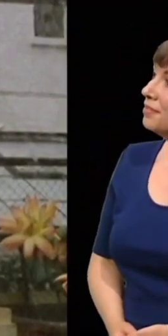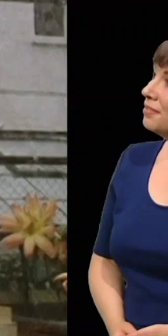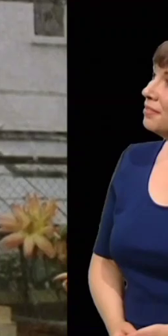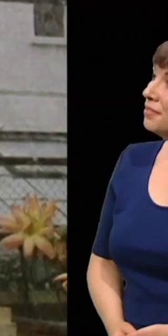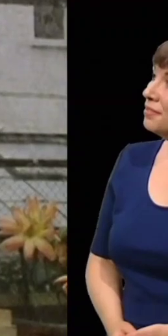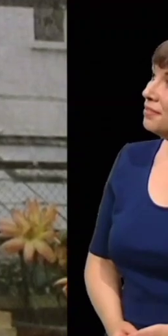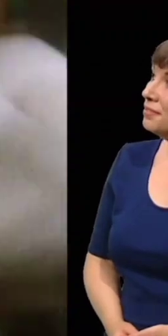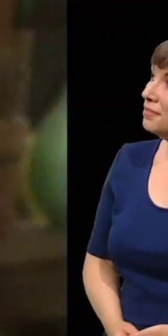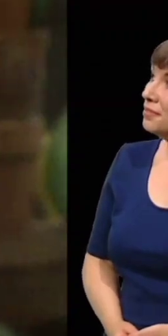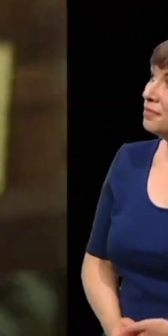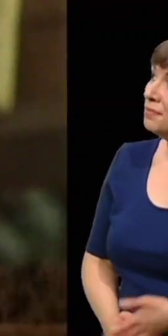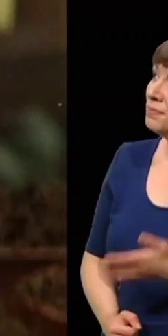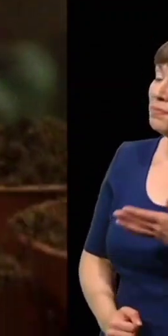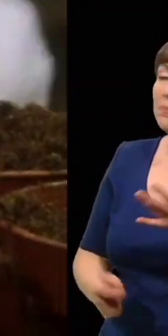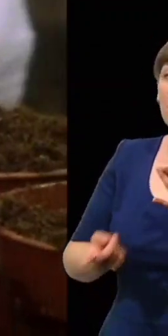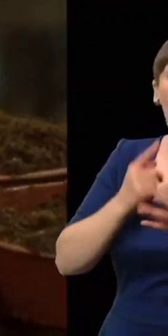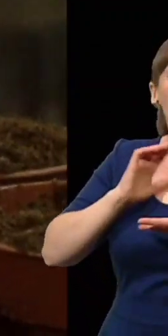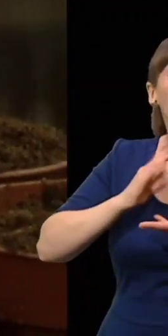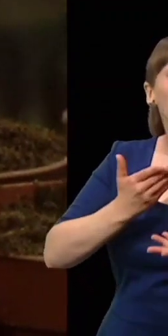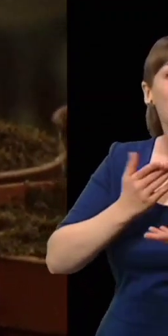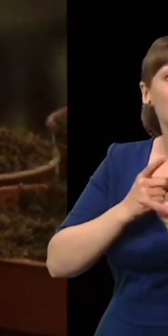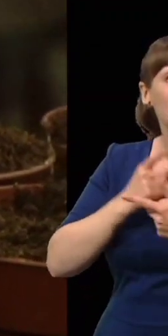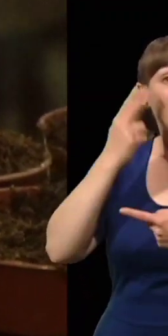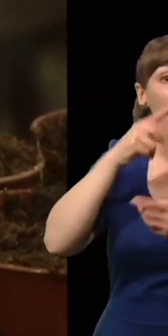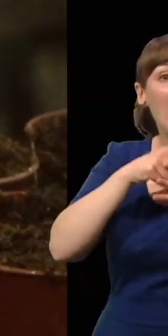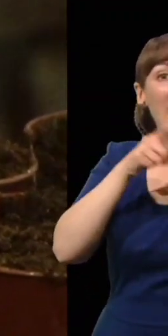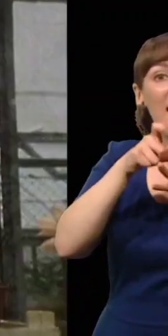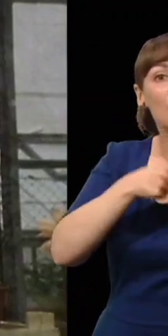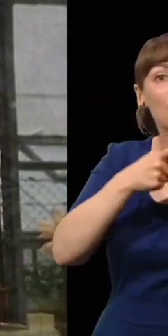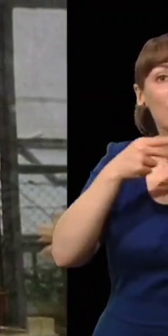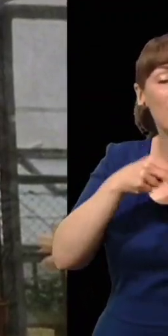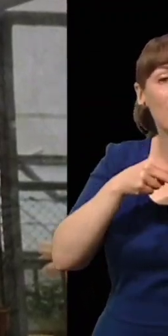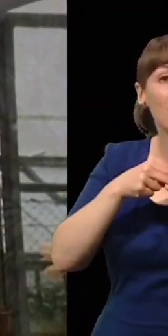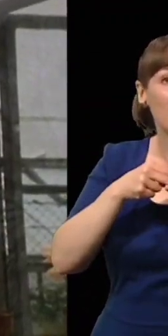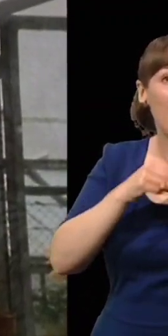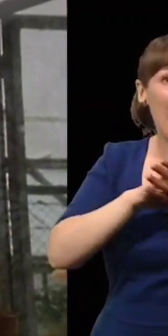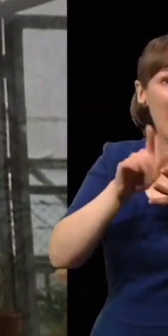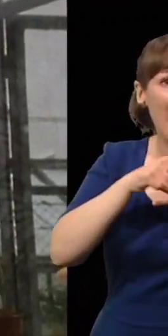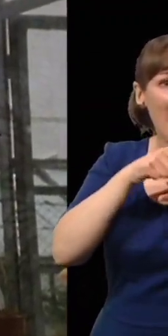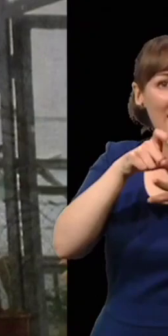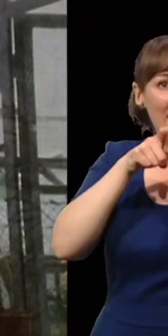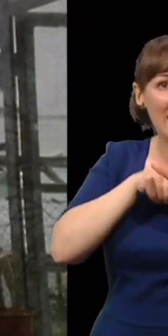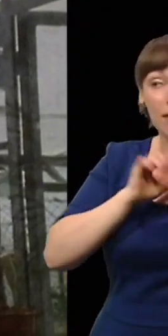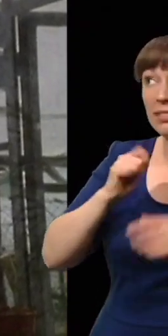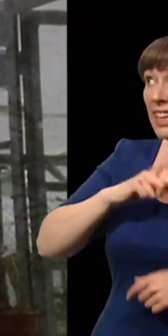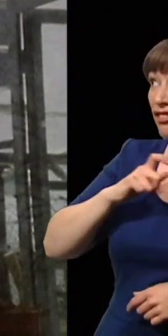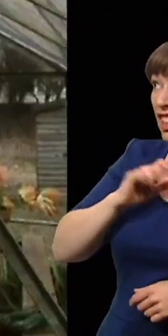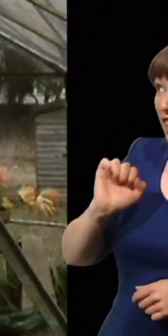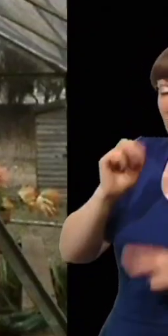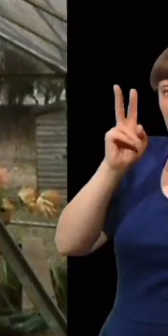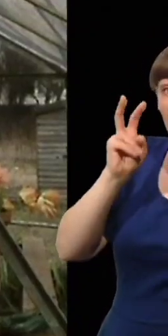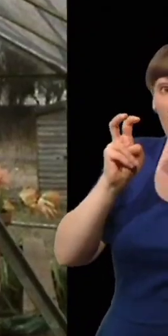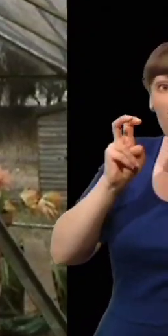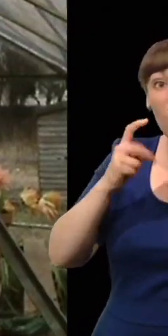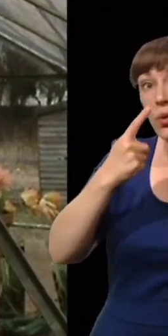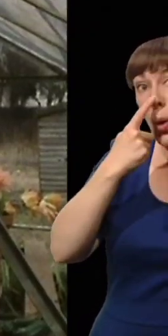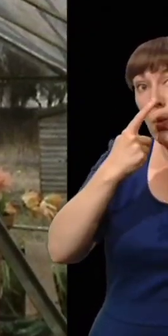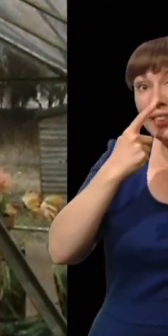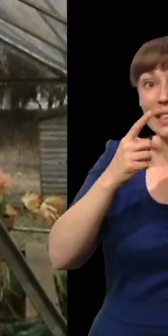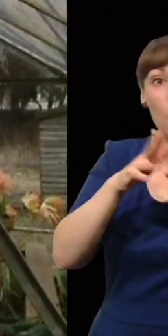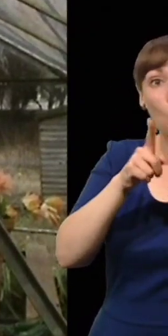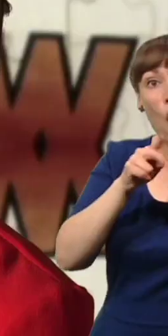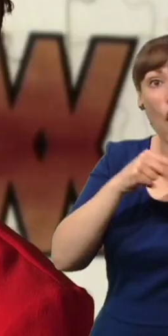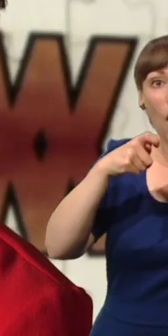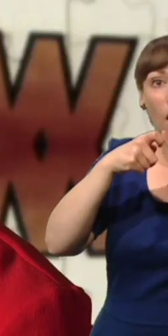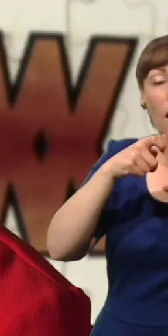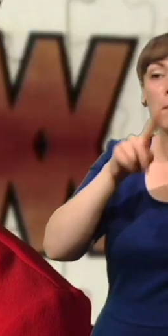Adrian Hedley who was the other presenter did a character called nosy bonk and actually that's the character that most people come up to me and say